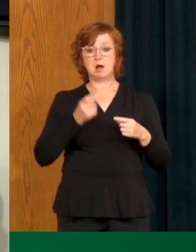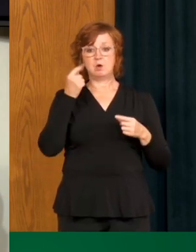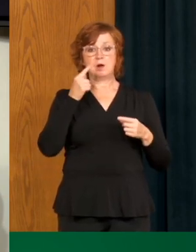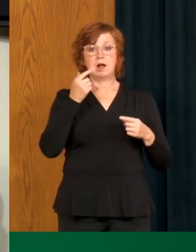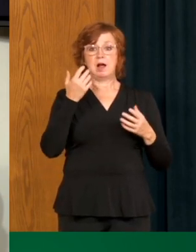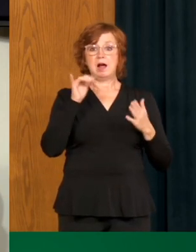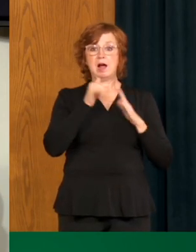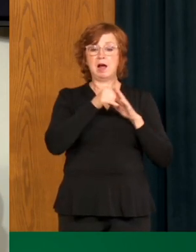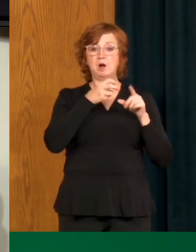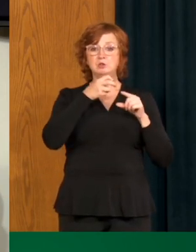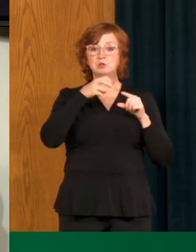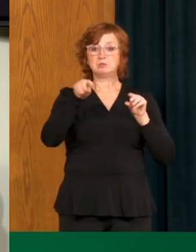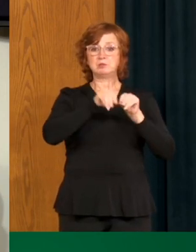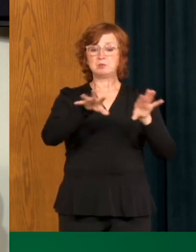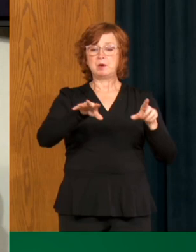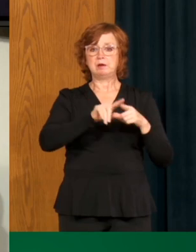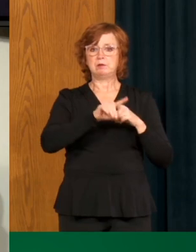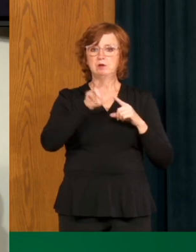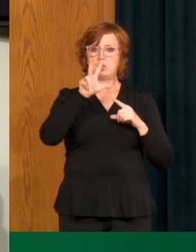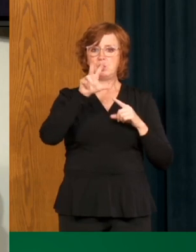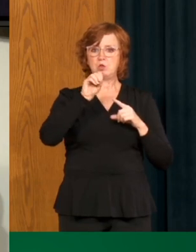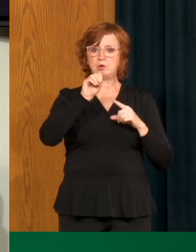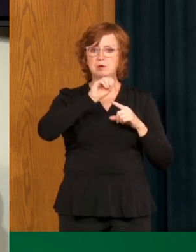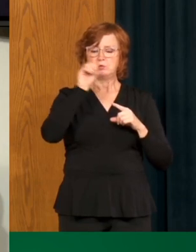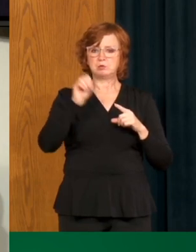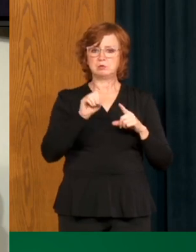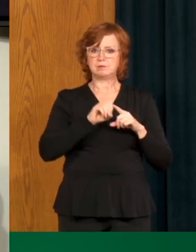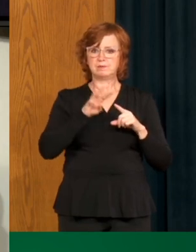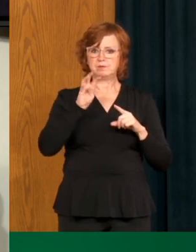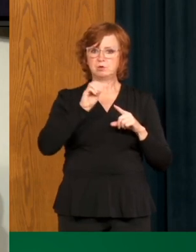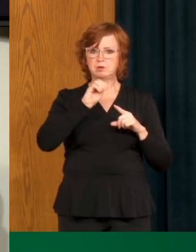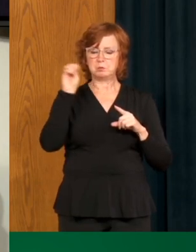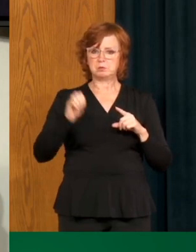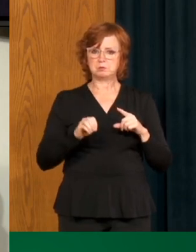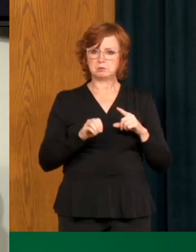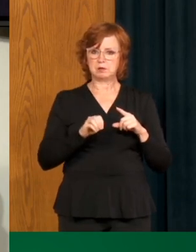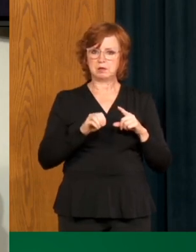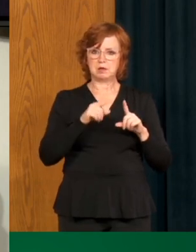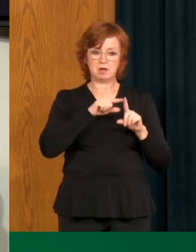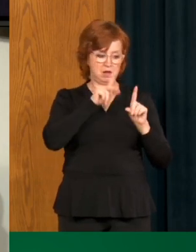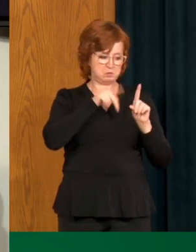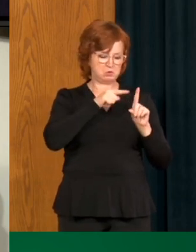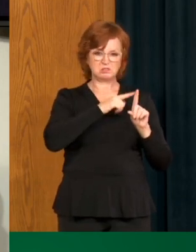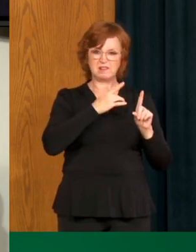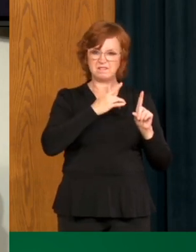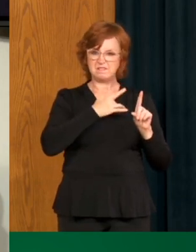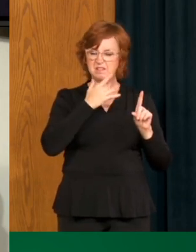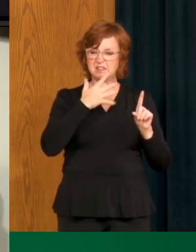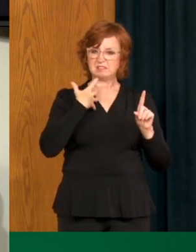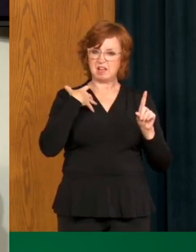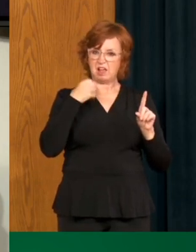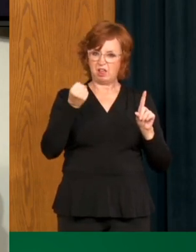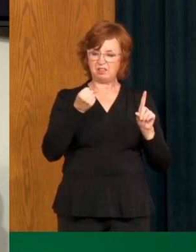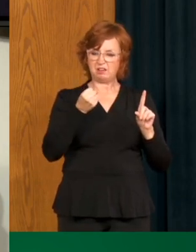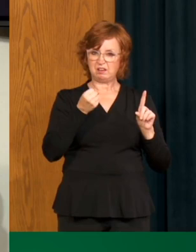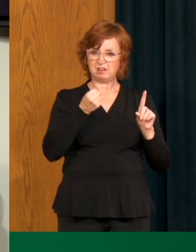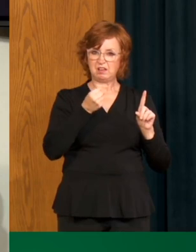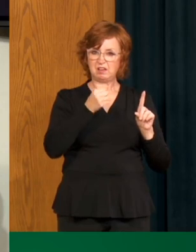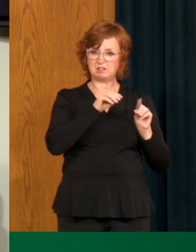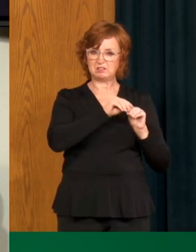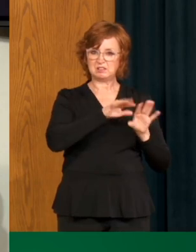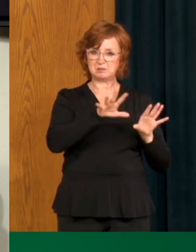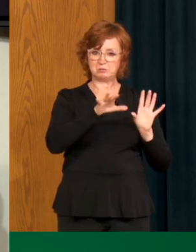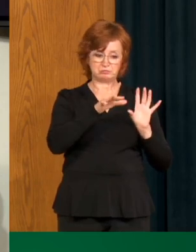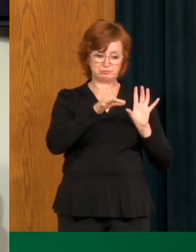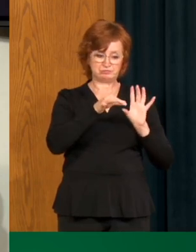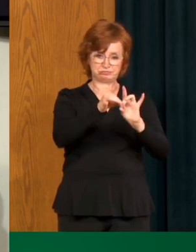That's why we have to practice physical distancing all the time. We have to wear masks when we're indoors. And of